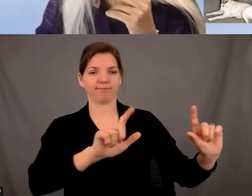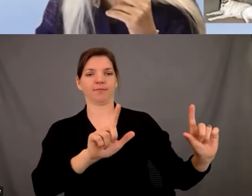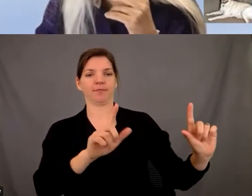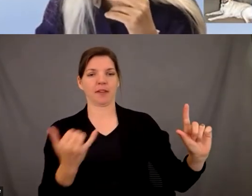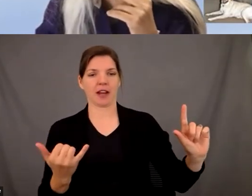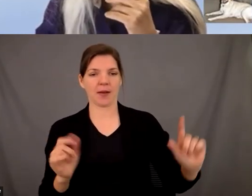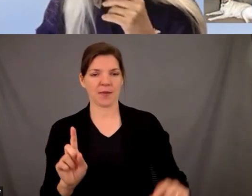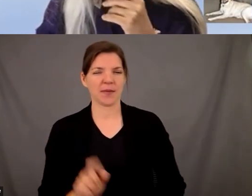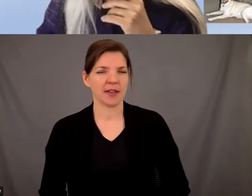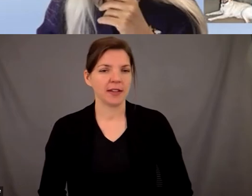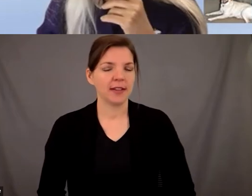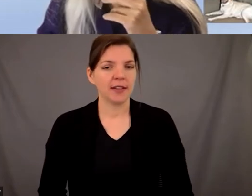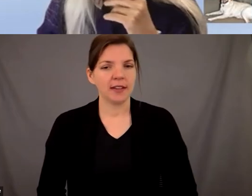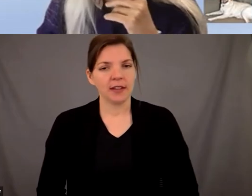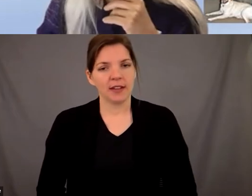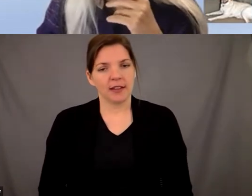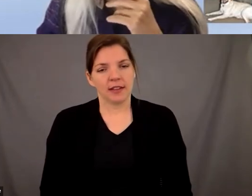this one